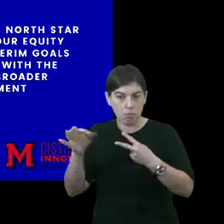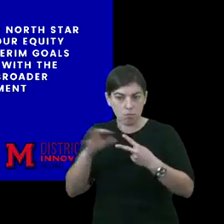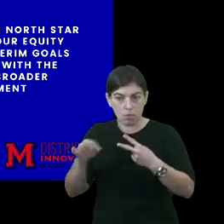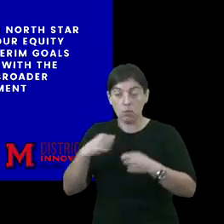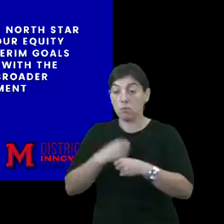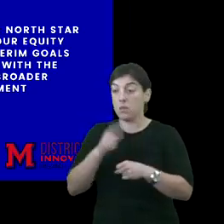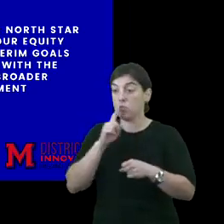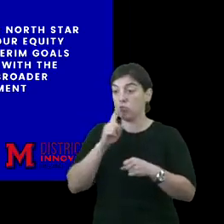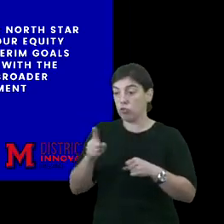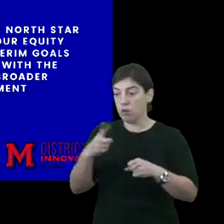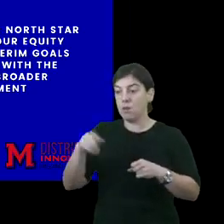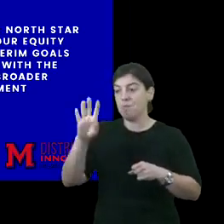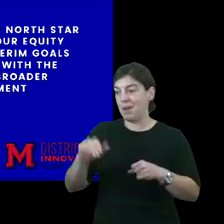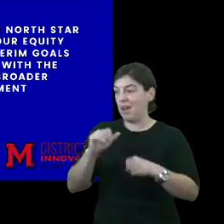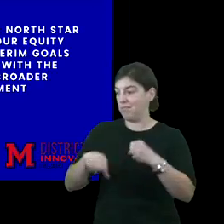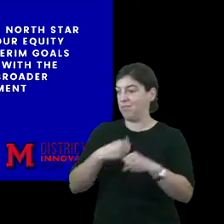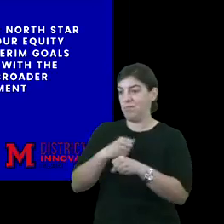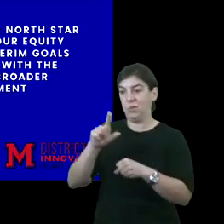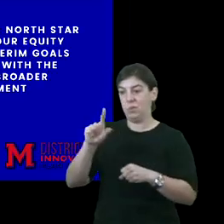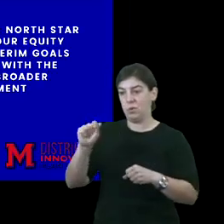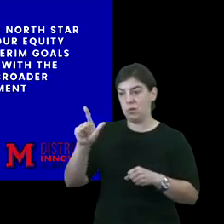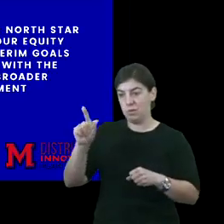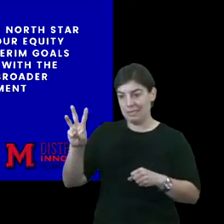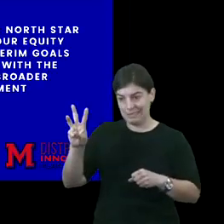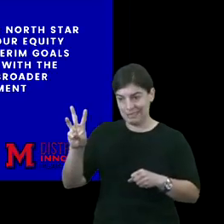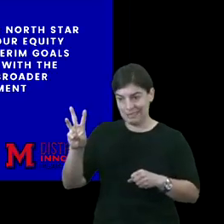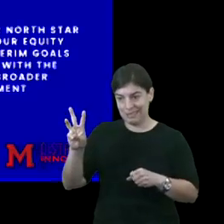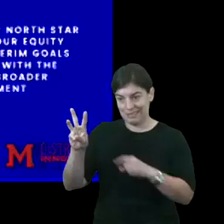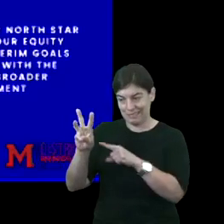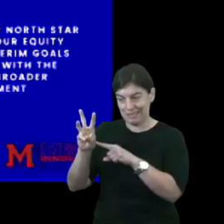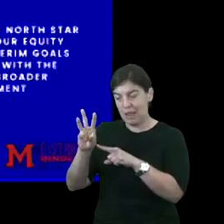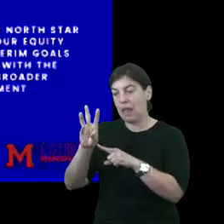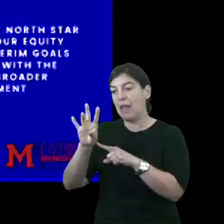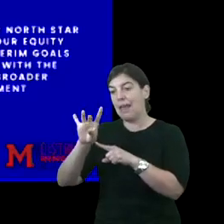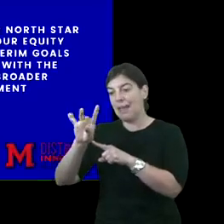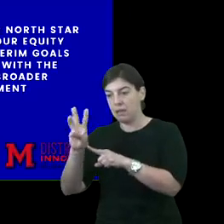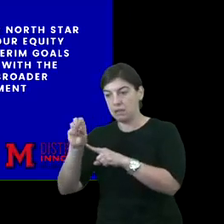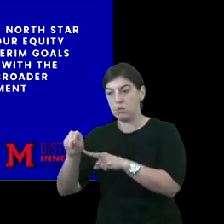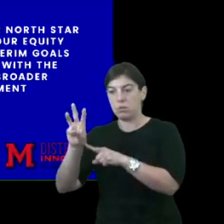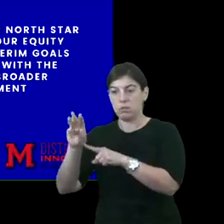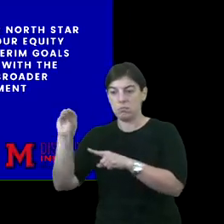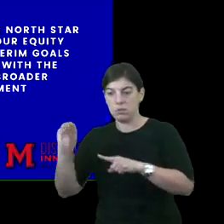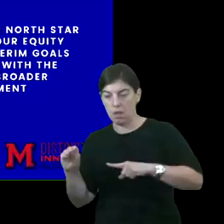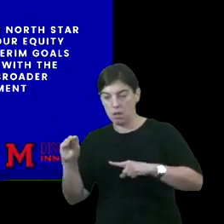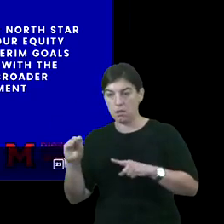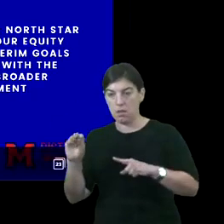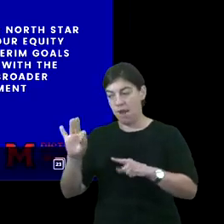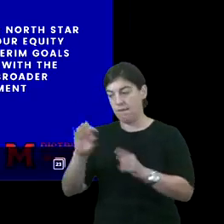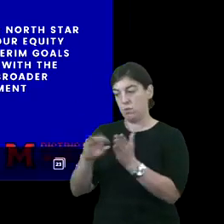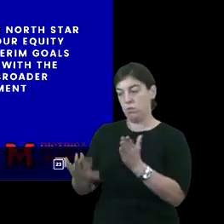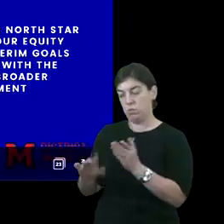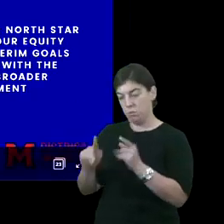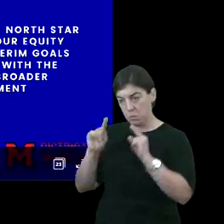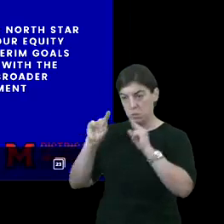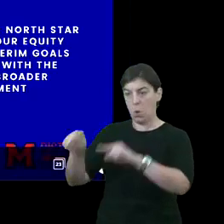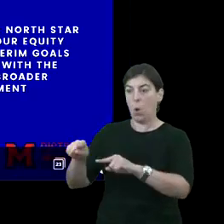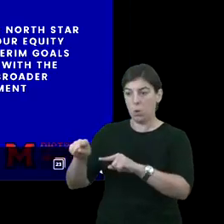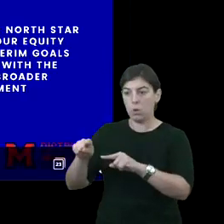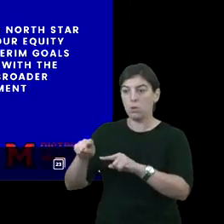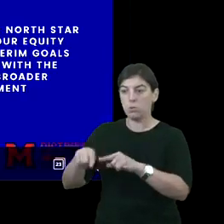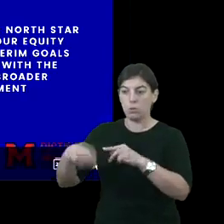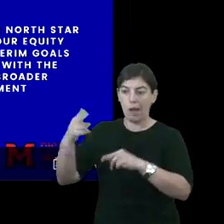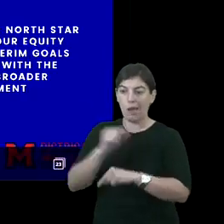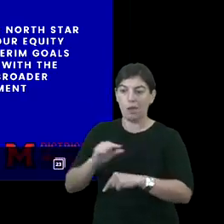to ensure that by 2026, 86.6% of scholars will be served in a high